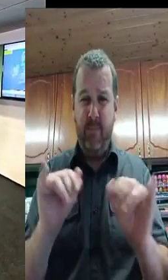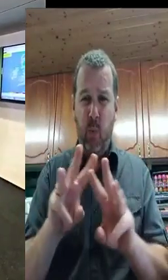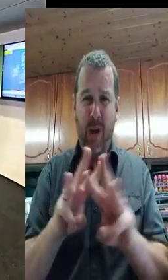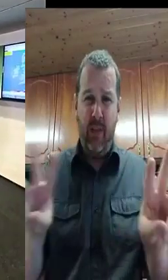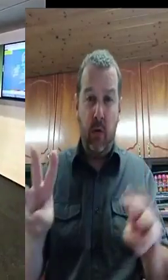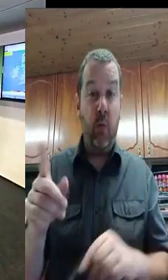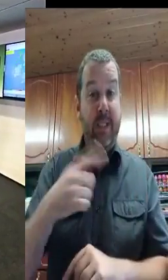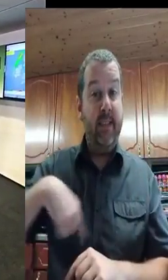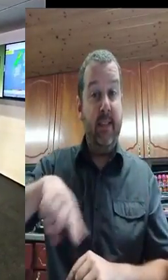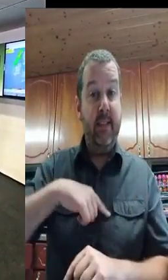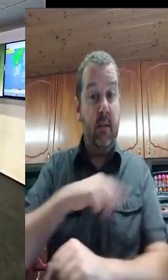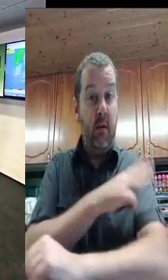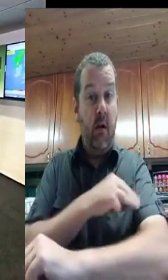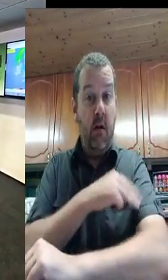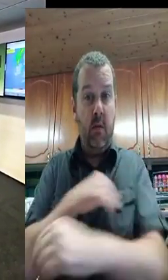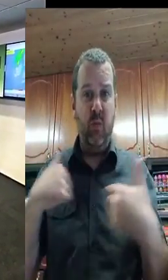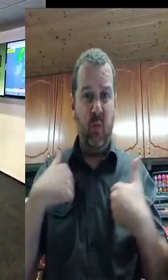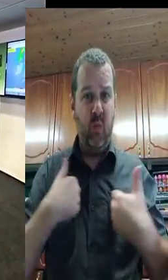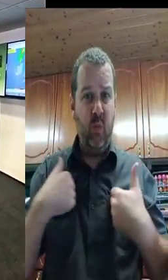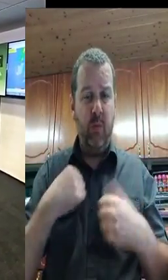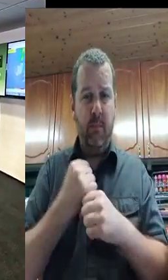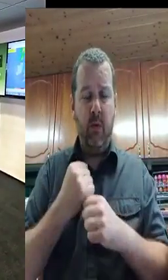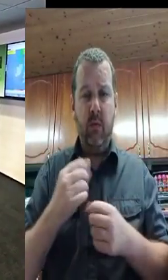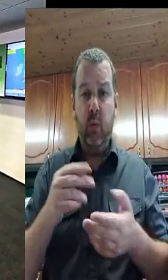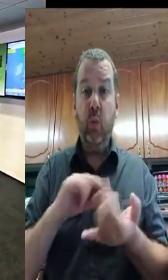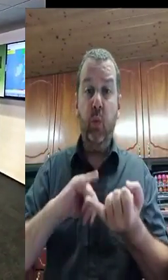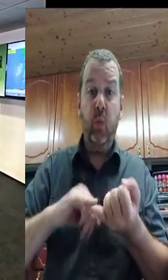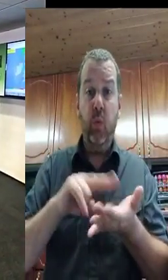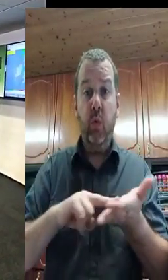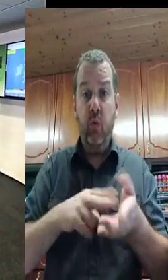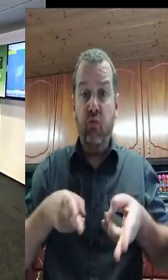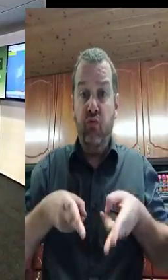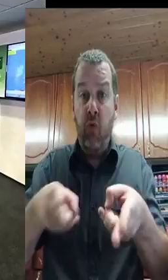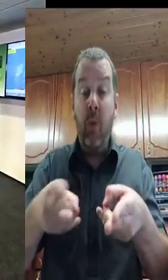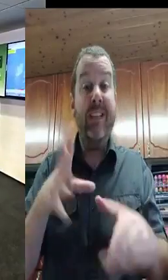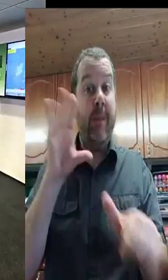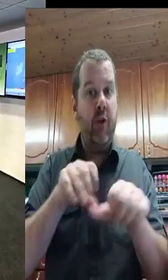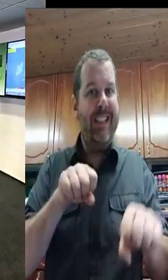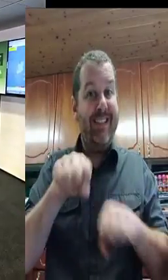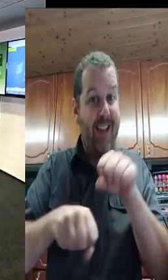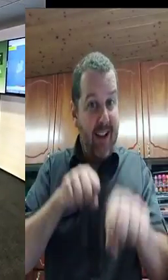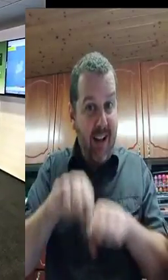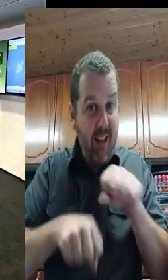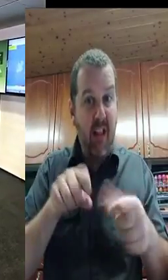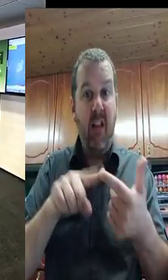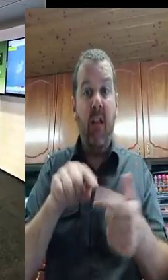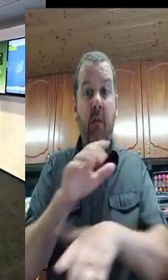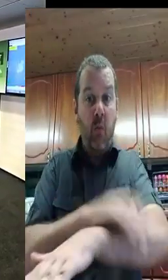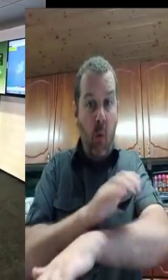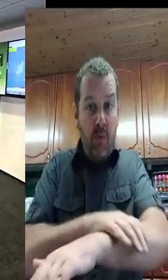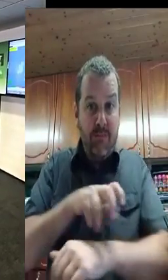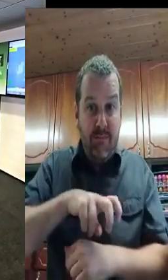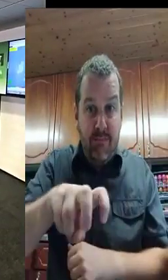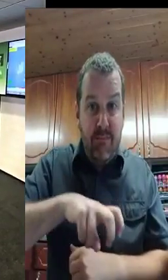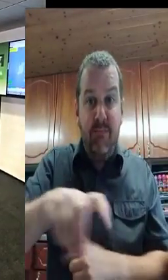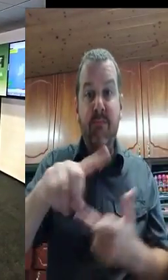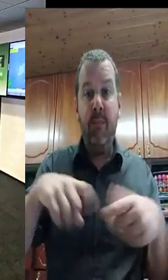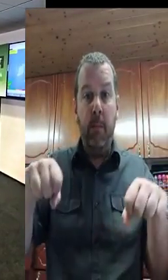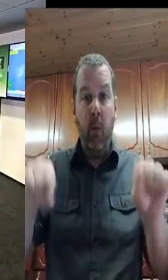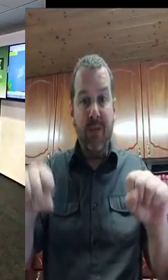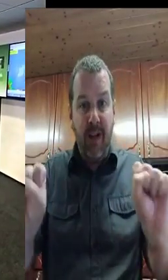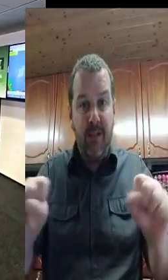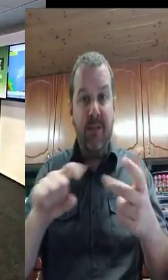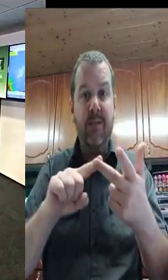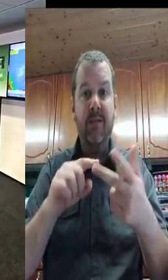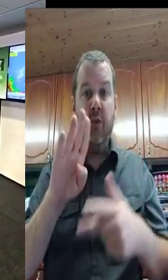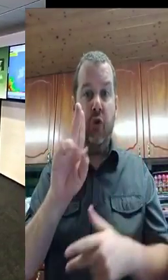are battening down, waiting for the storm coming tomorrow. My main message here today is public safety. For those members of the public,